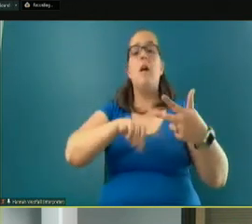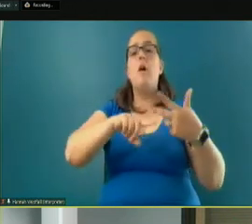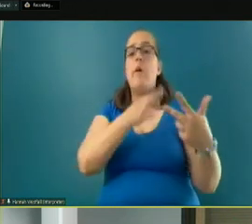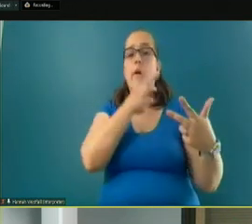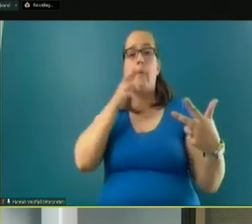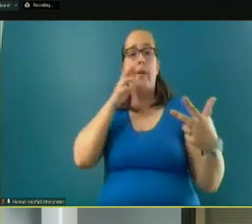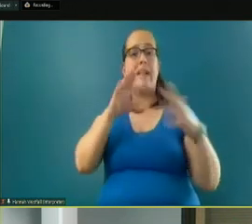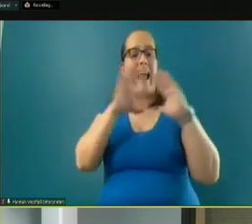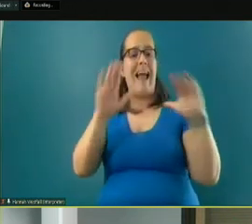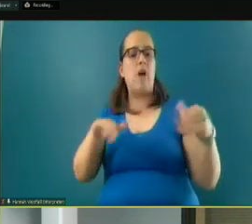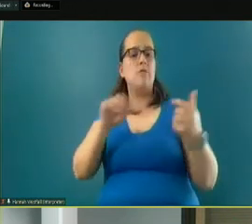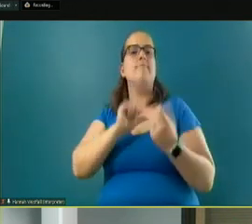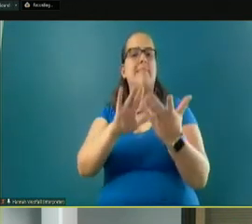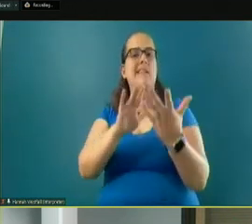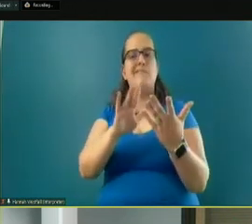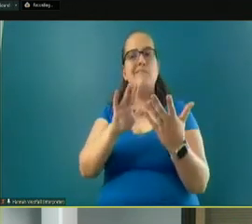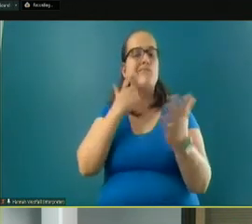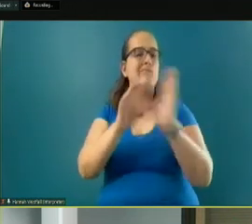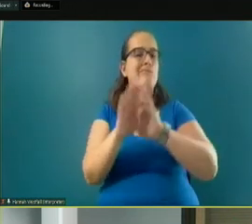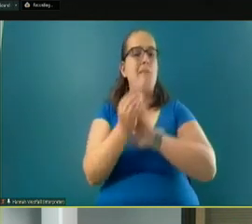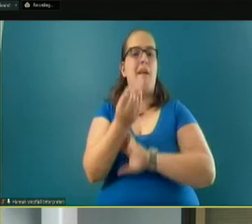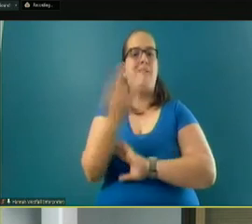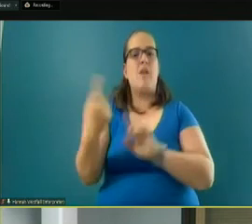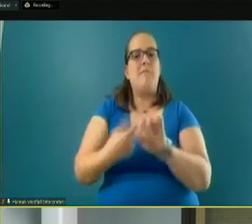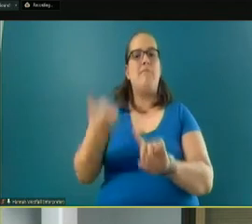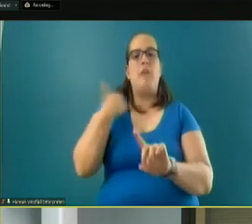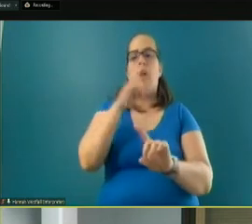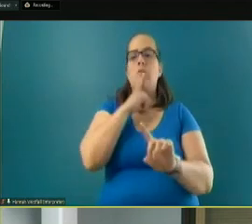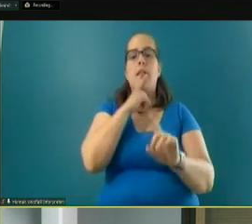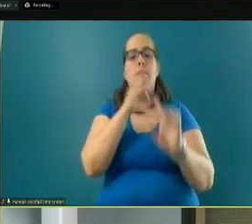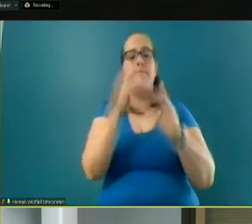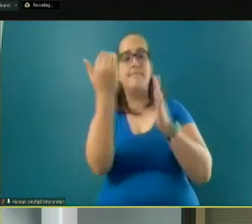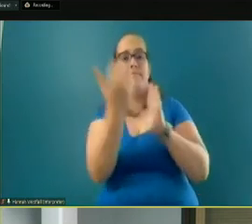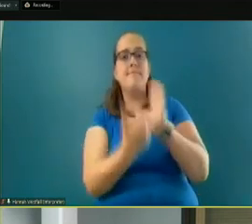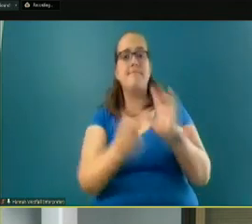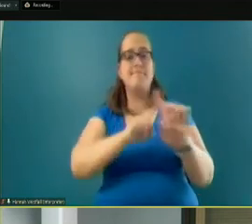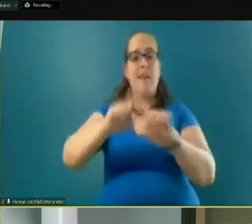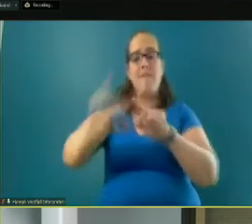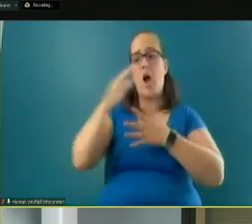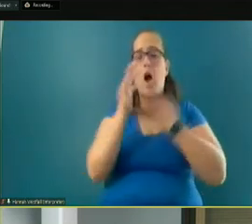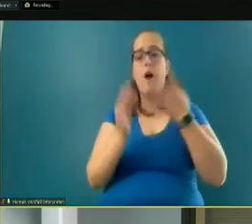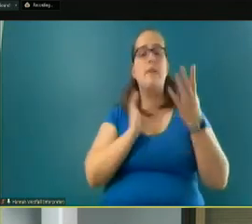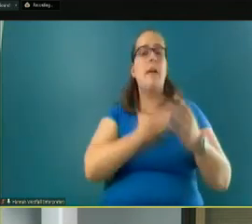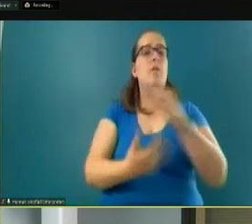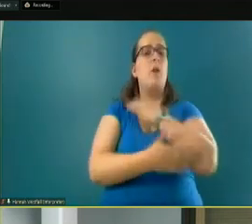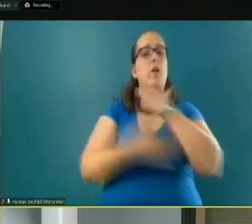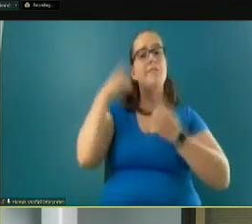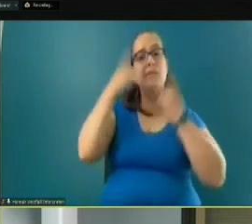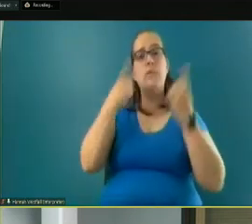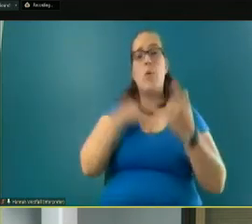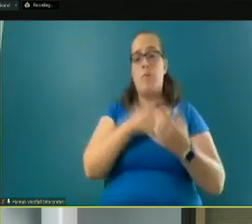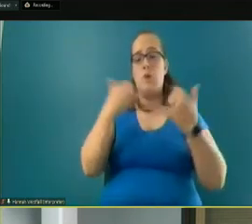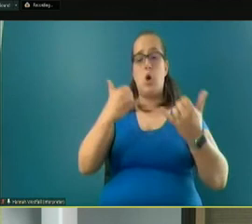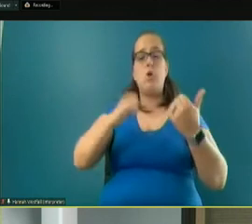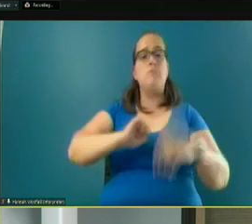just a couple of months ago that really outlined a range of options for our county to consider. We're currently implementing two of those,